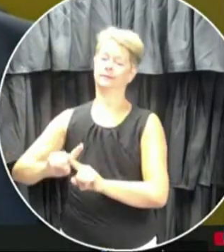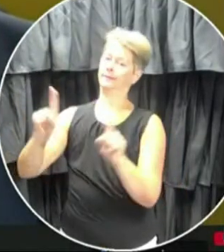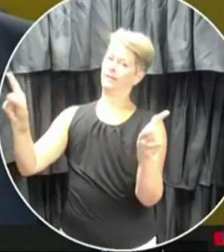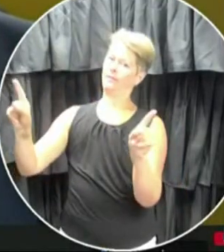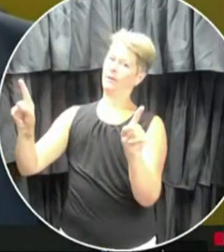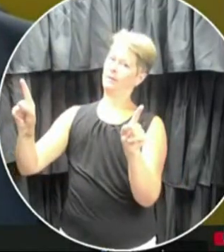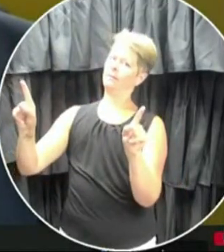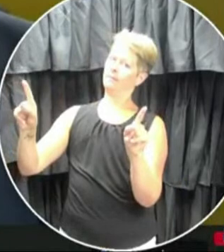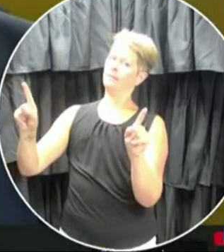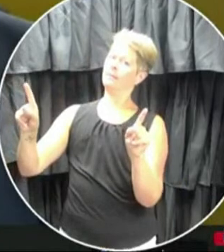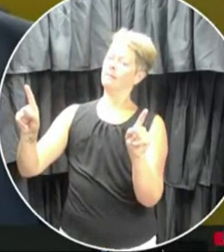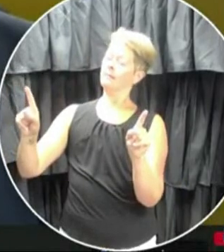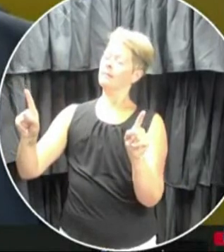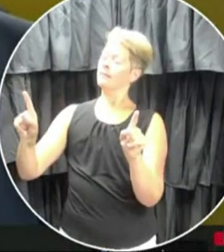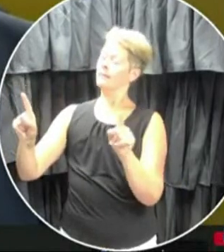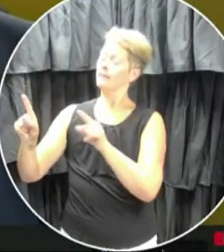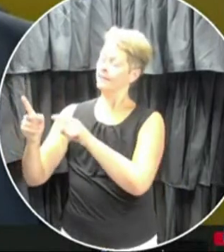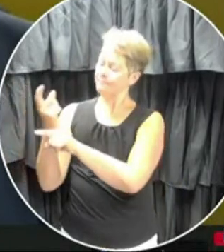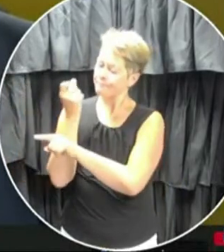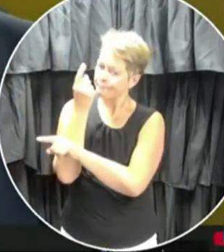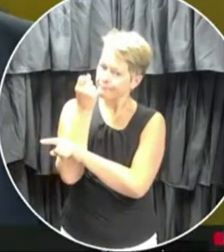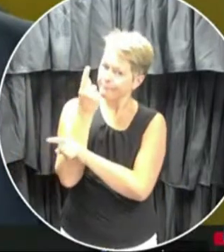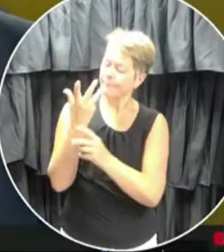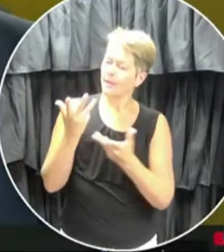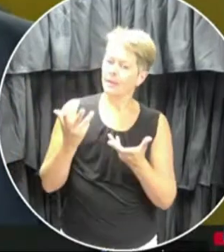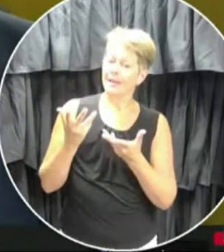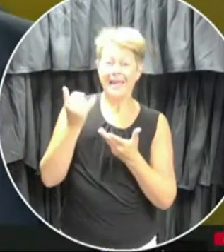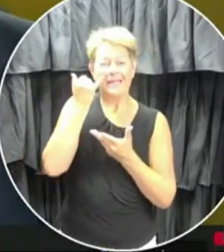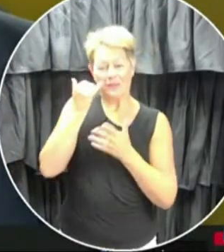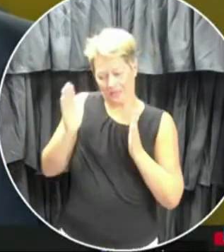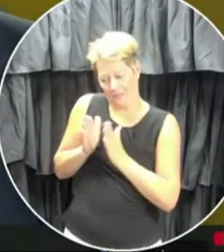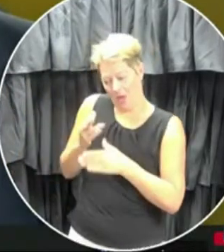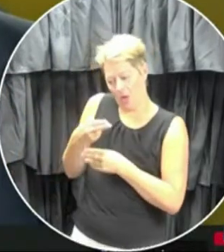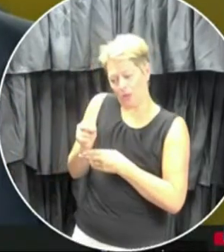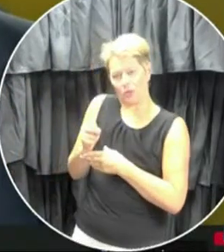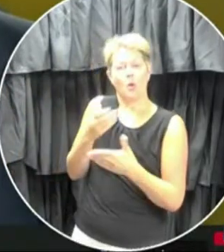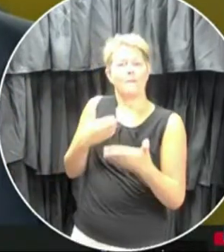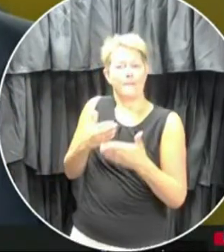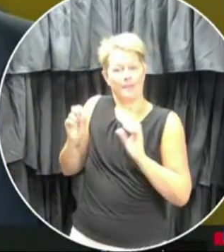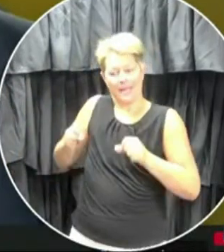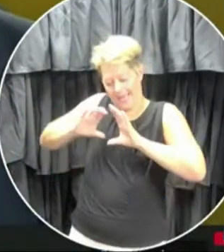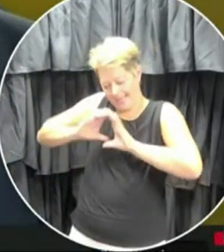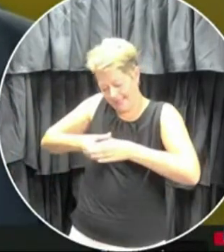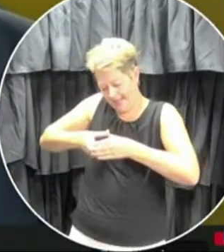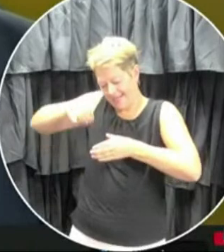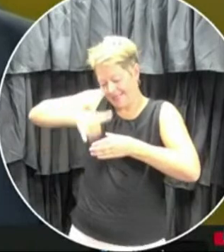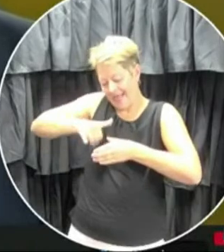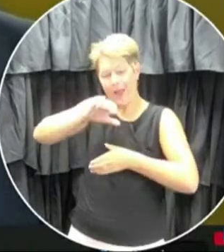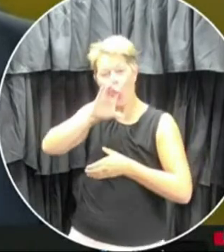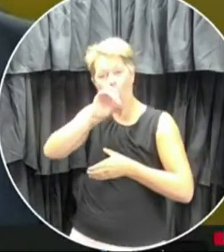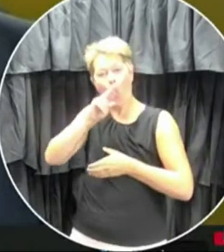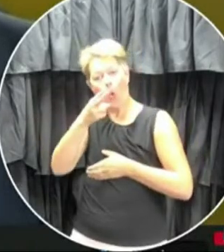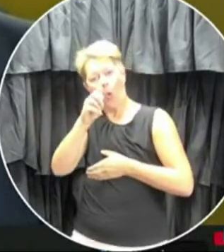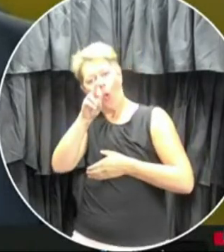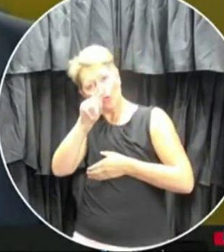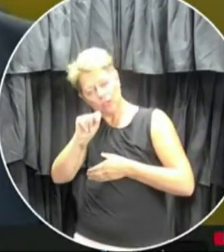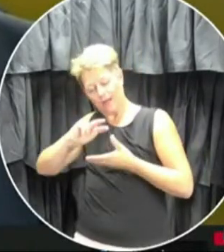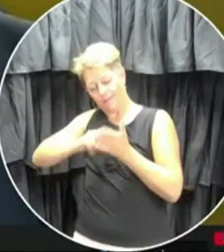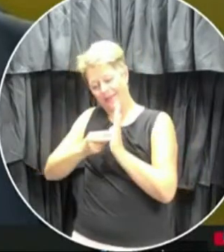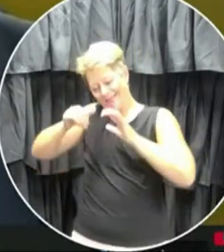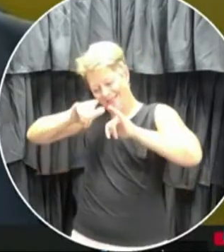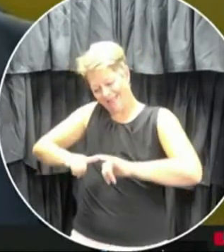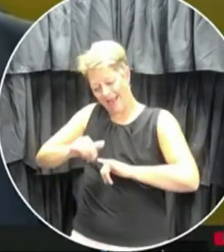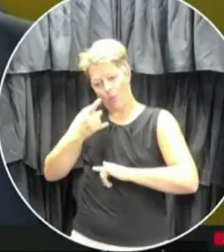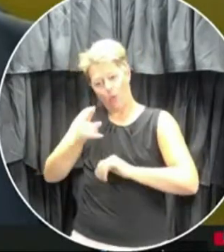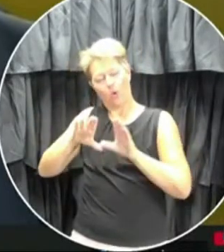situation altogether. Now, smaller high schools may be able to cohort, larger ones, that's a difficult challenge. You could